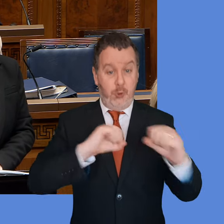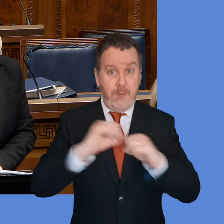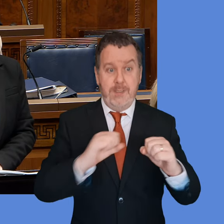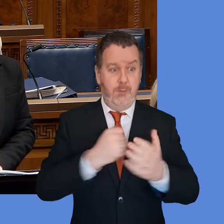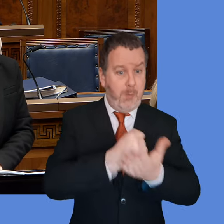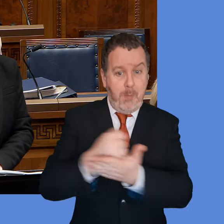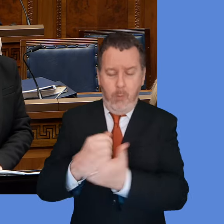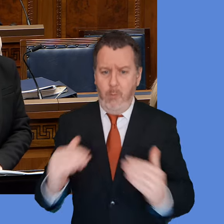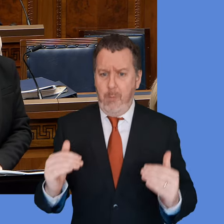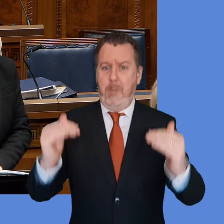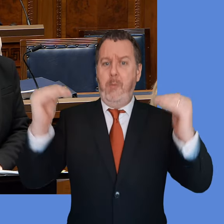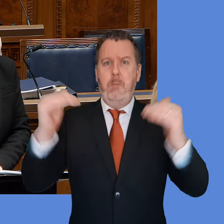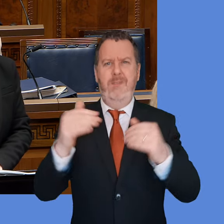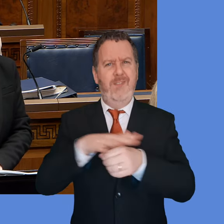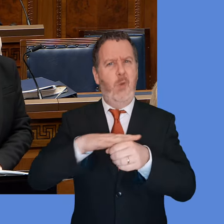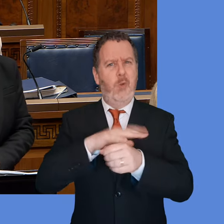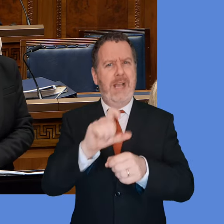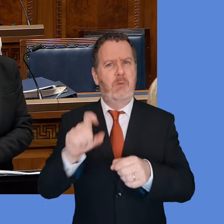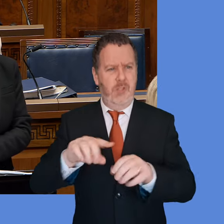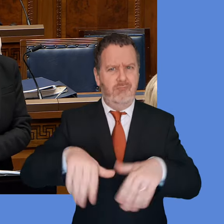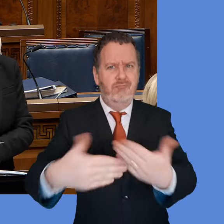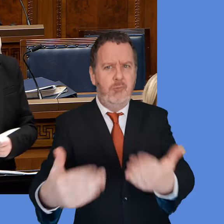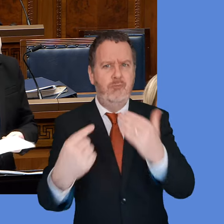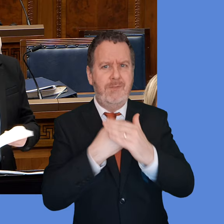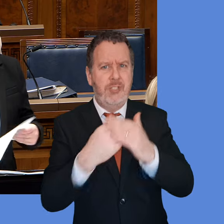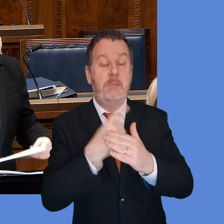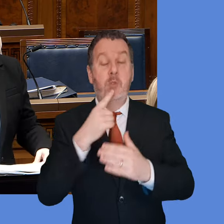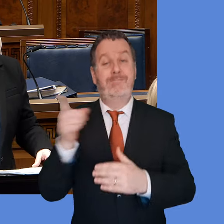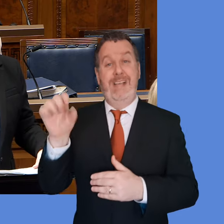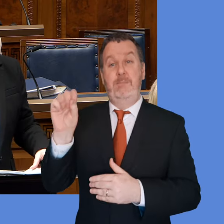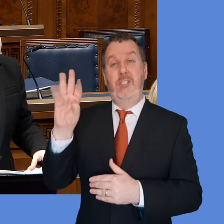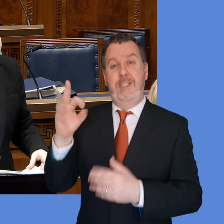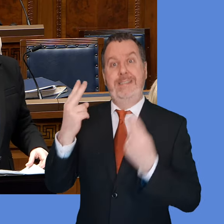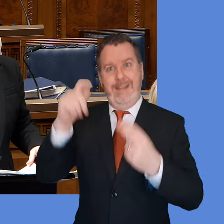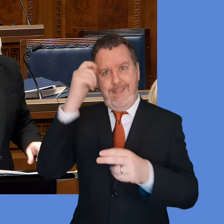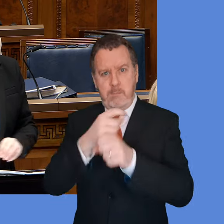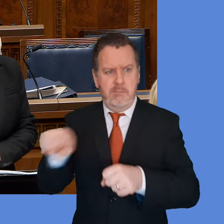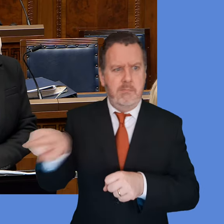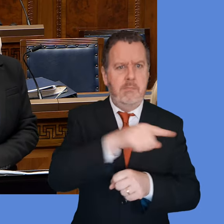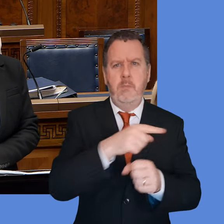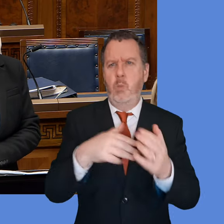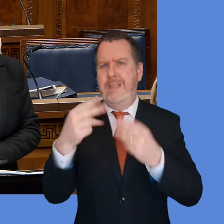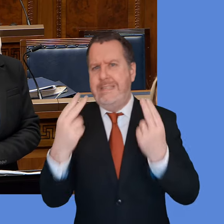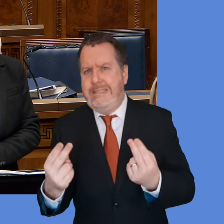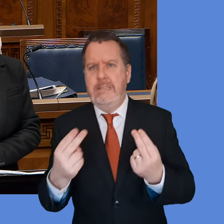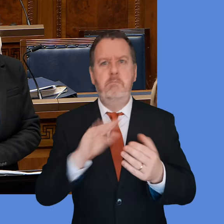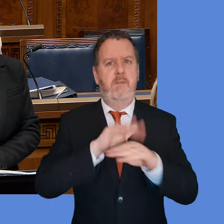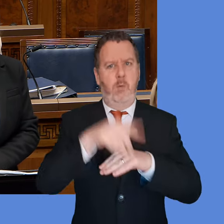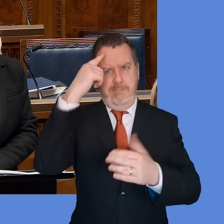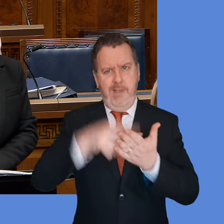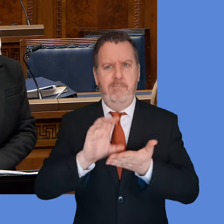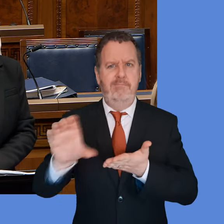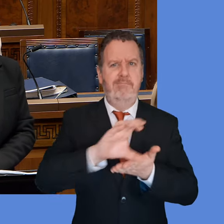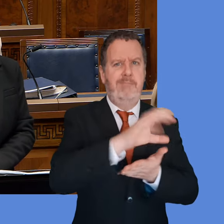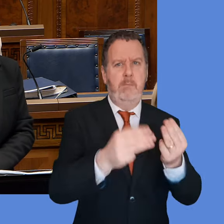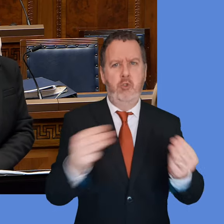likely to be limited, and whilst we are keen to continue to enhance the support available at local council level, the SPG will need to consider the full range of